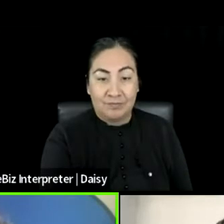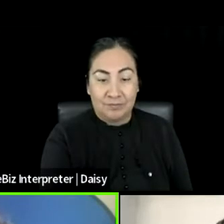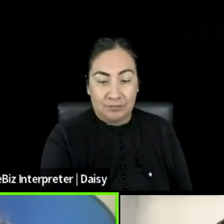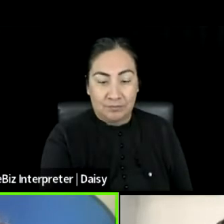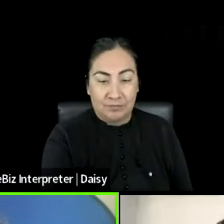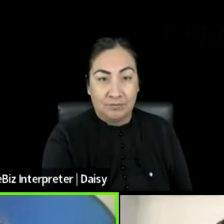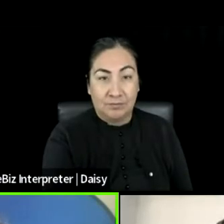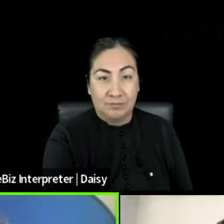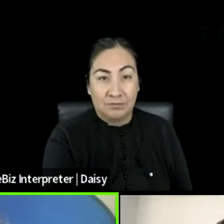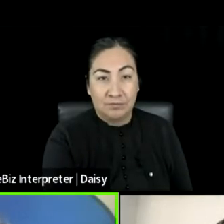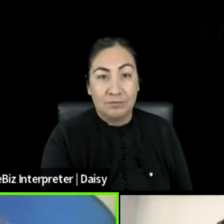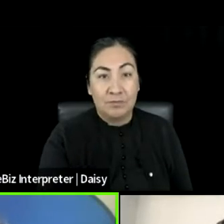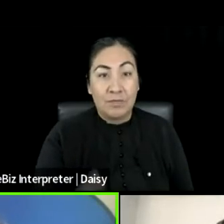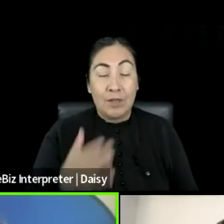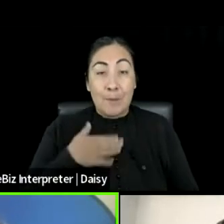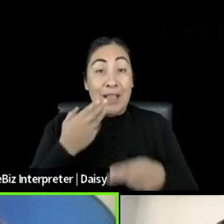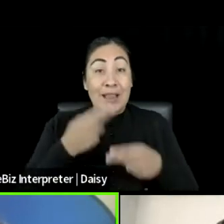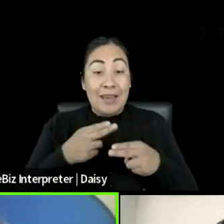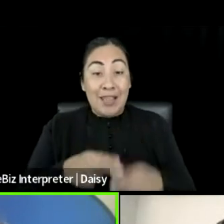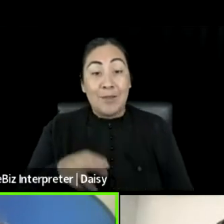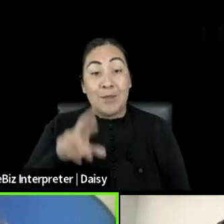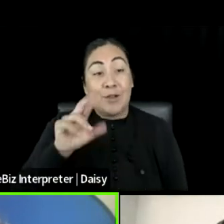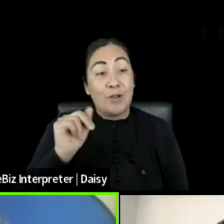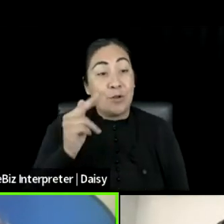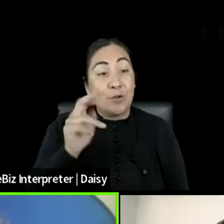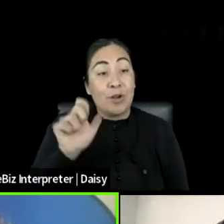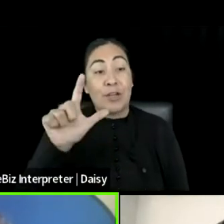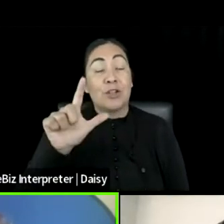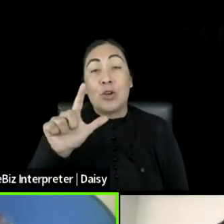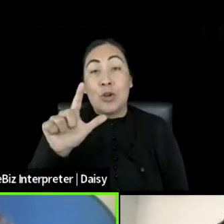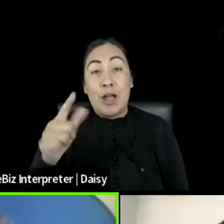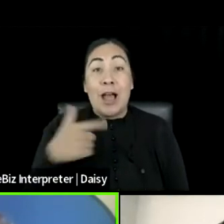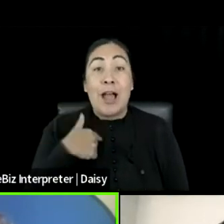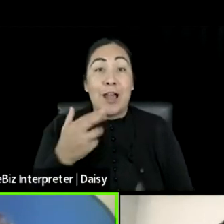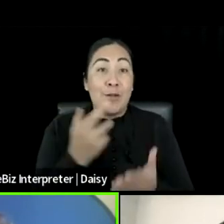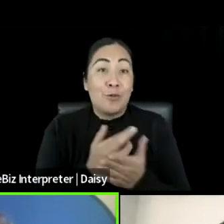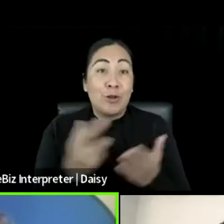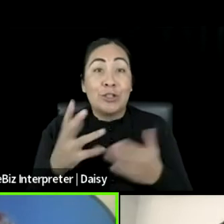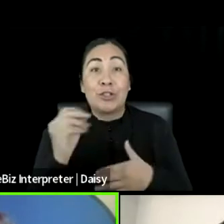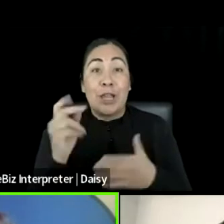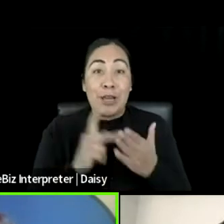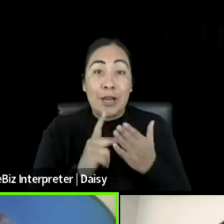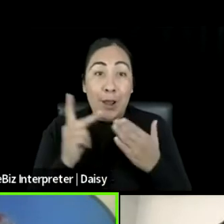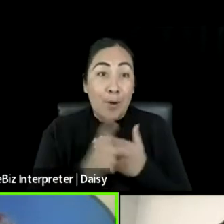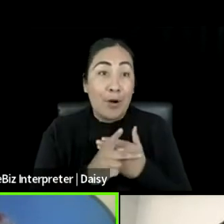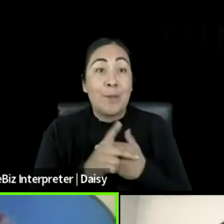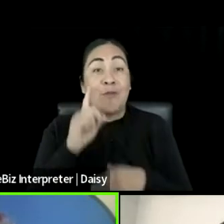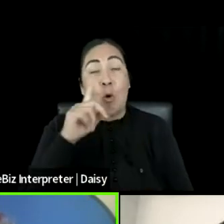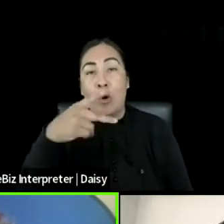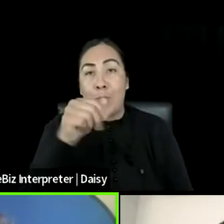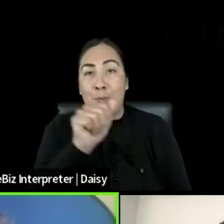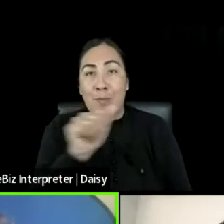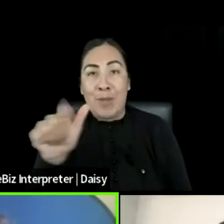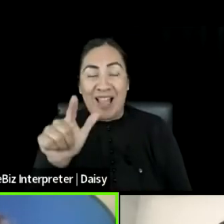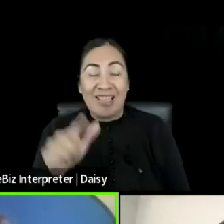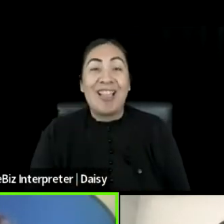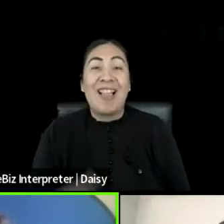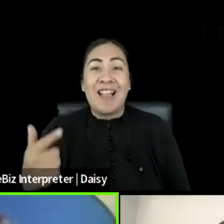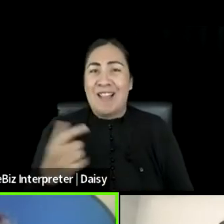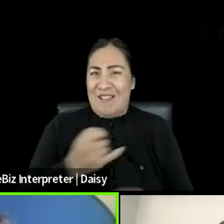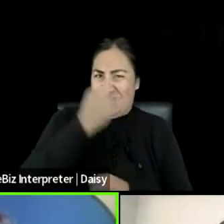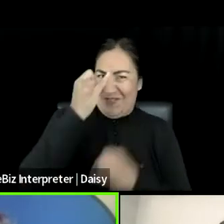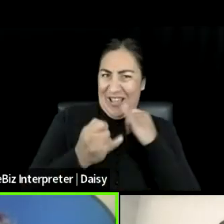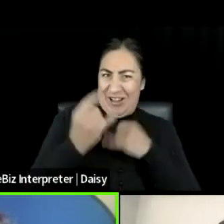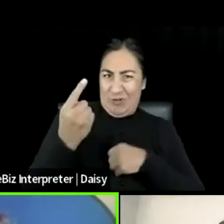I am the Director of Programming and Resources at PAL. And this is the final session of our final day this year of a full week.